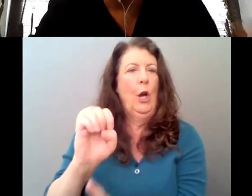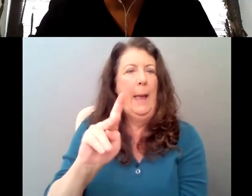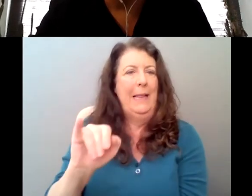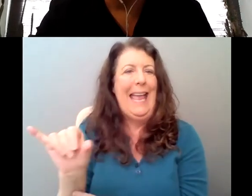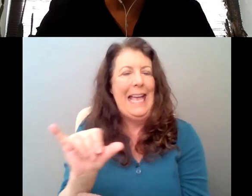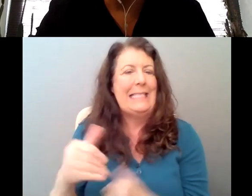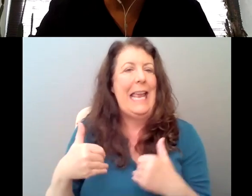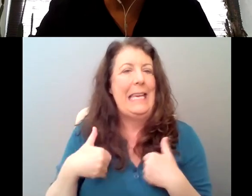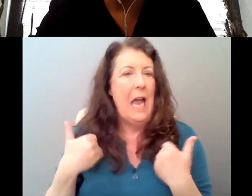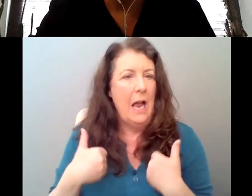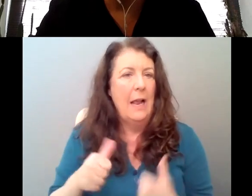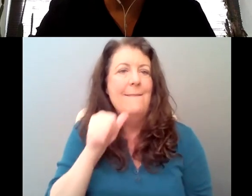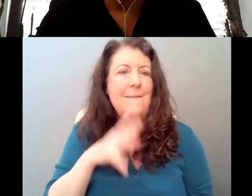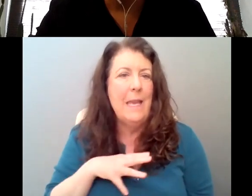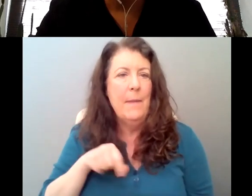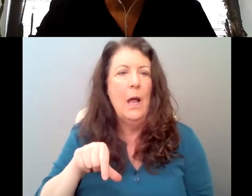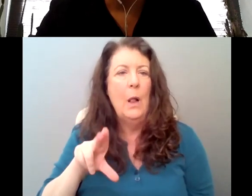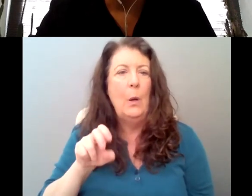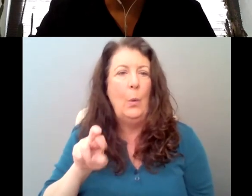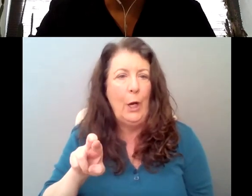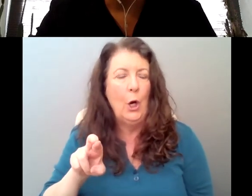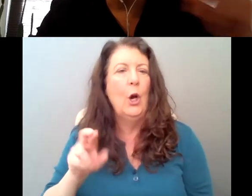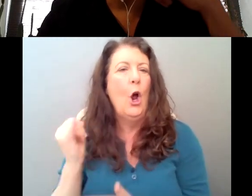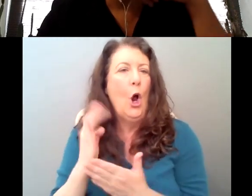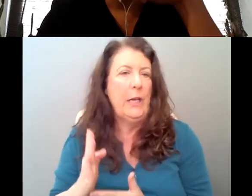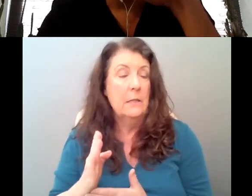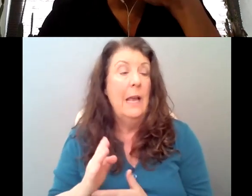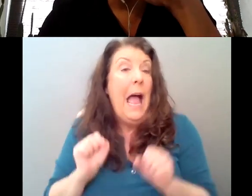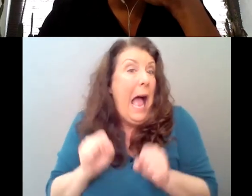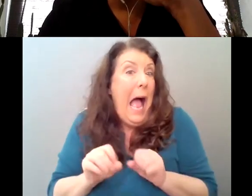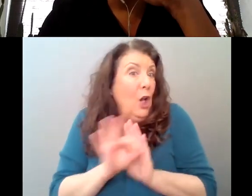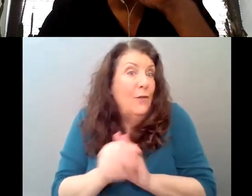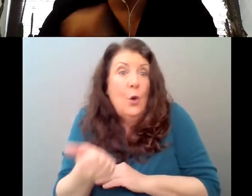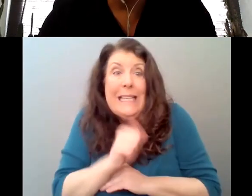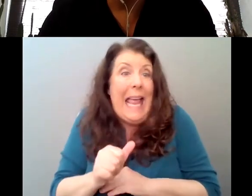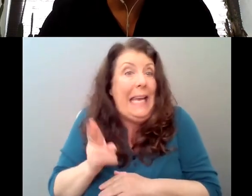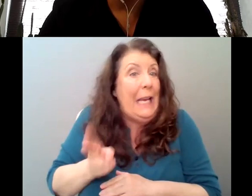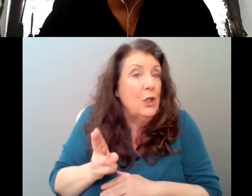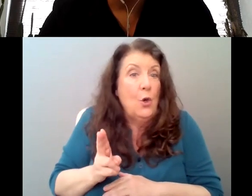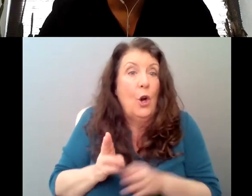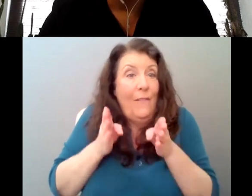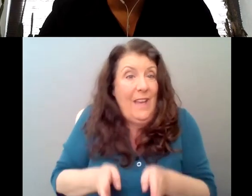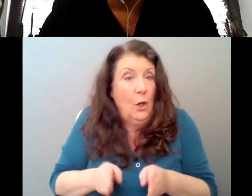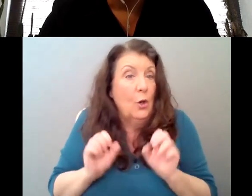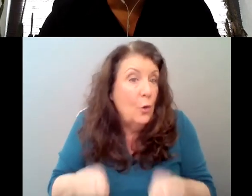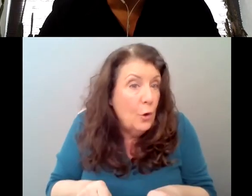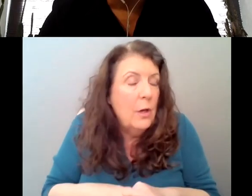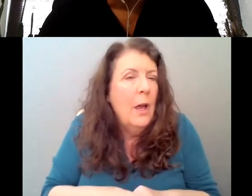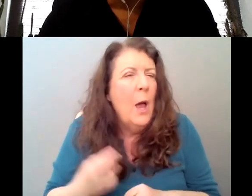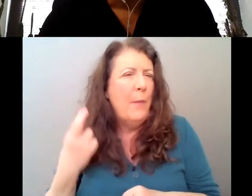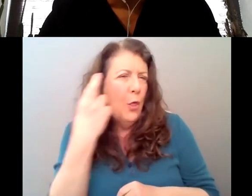could theoretically have done this with any historical figure. I think the way, the reason it, it